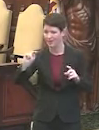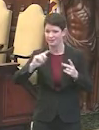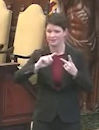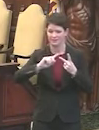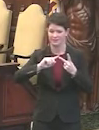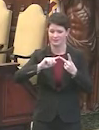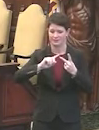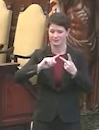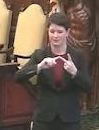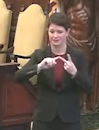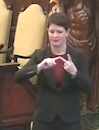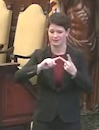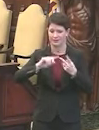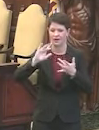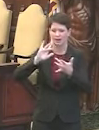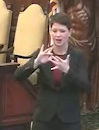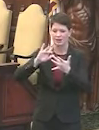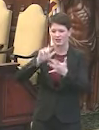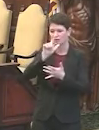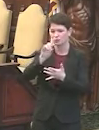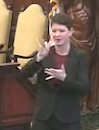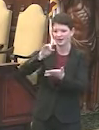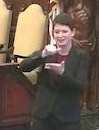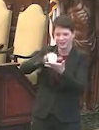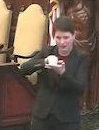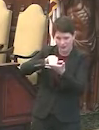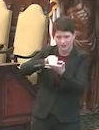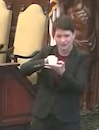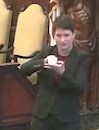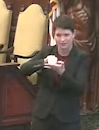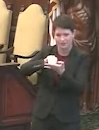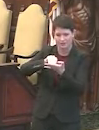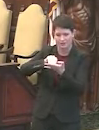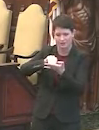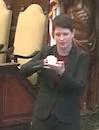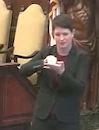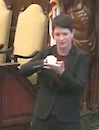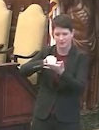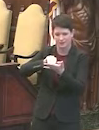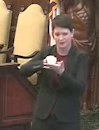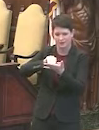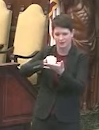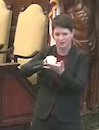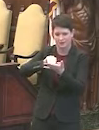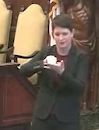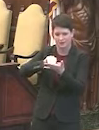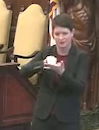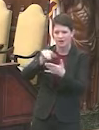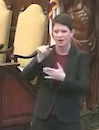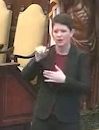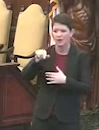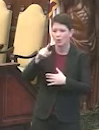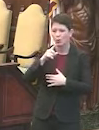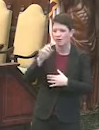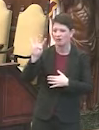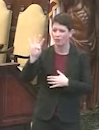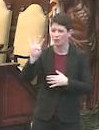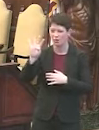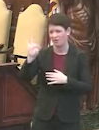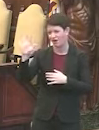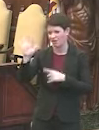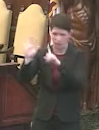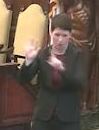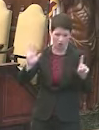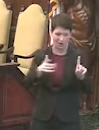uh, contacted 28,000 and one out of four or five are interested, that means